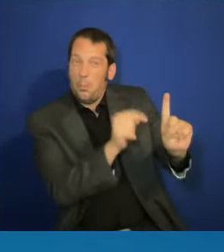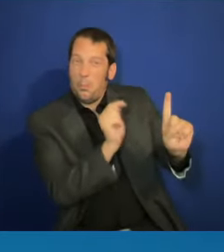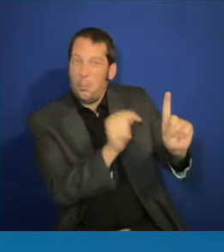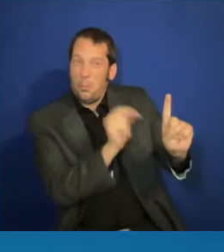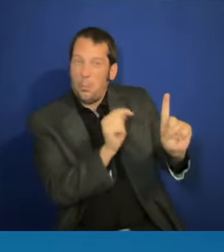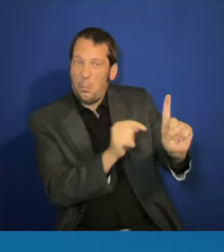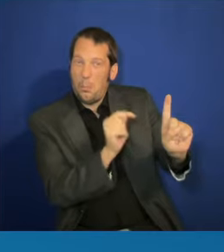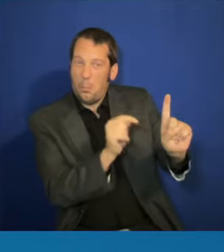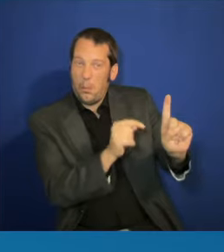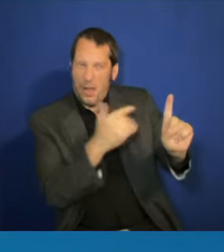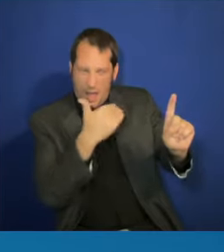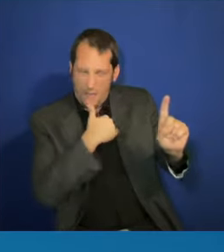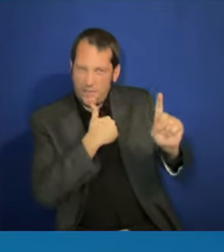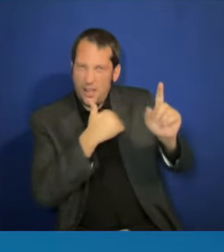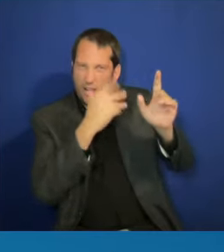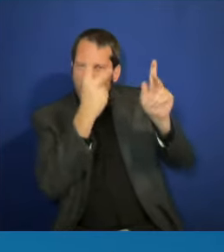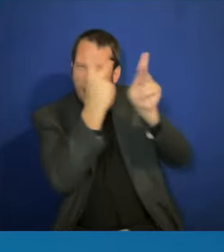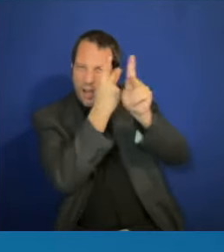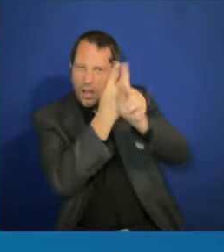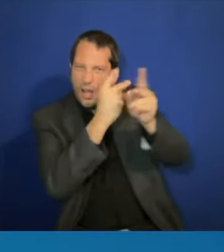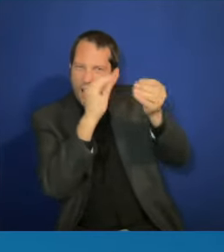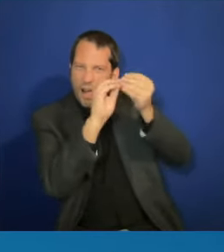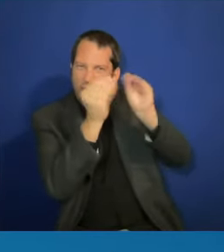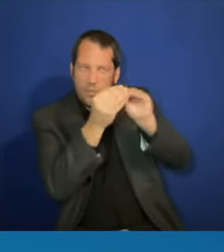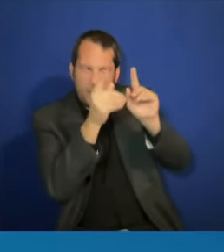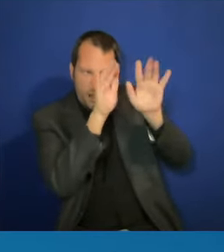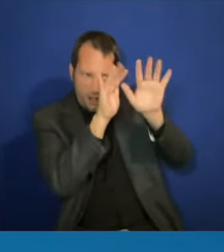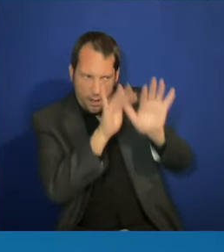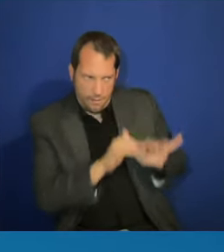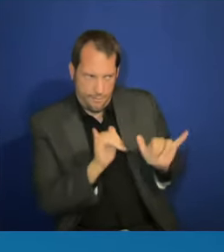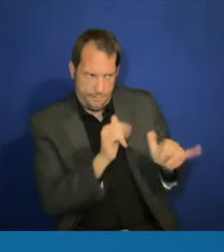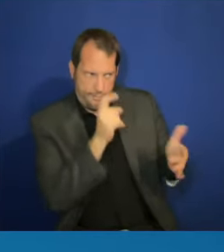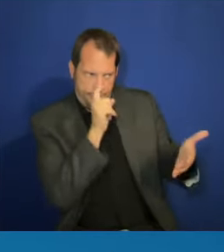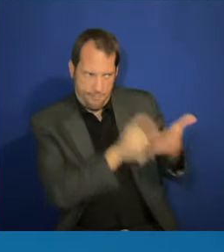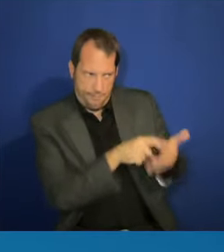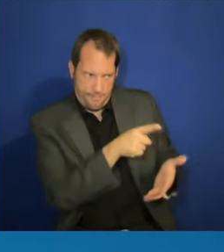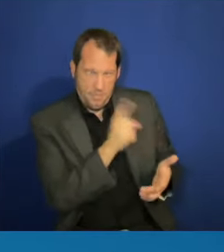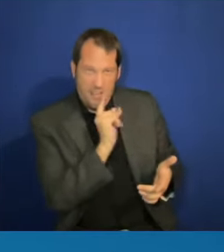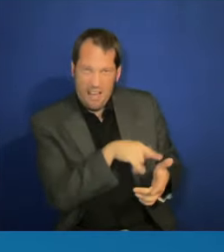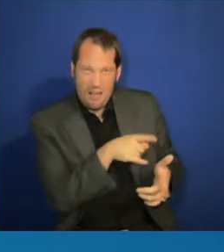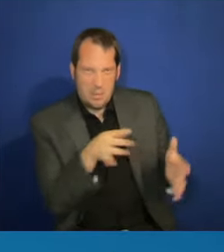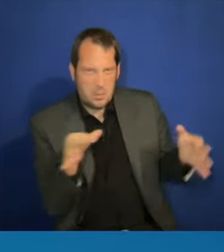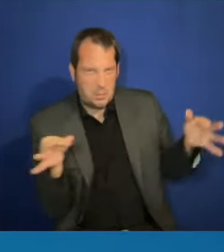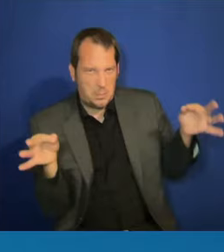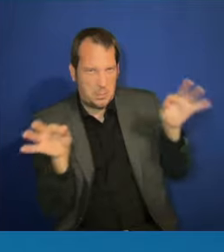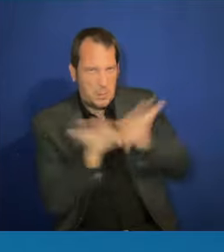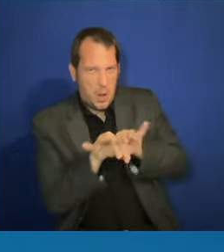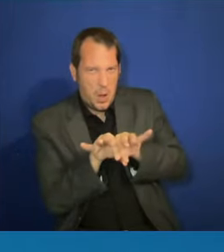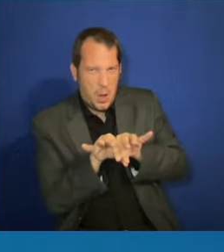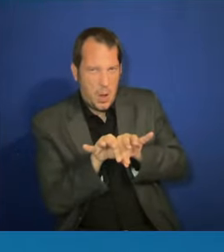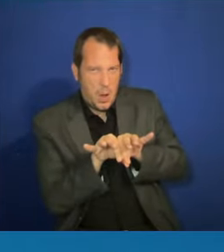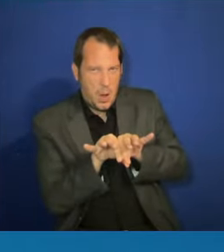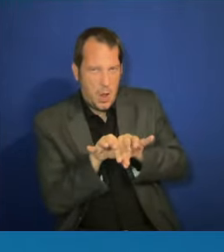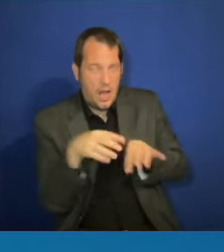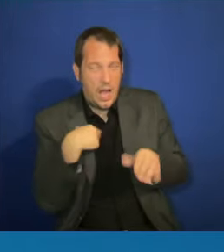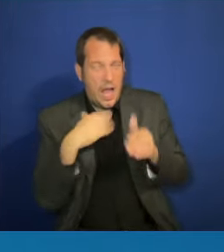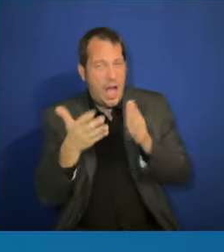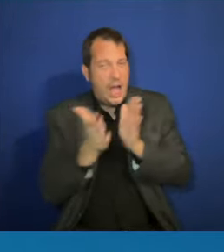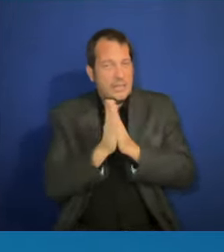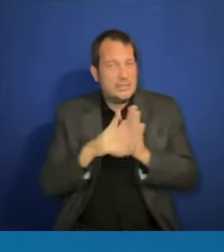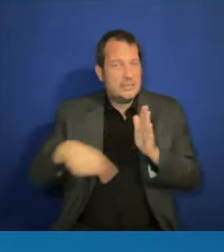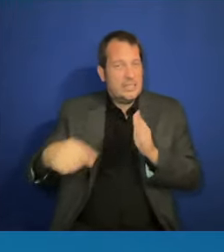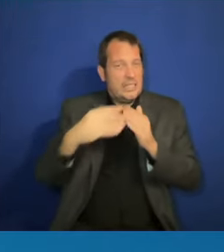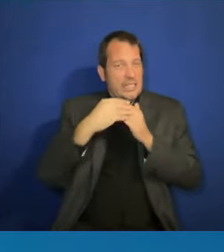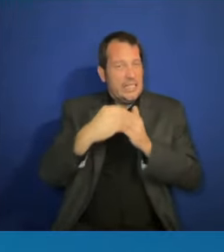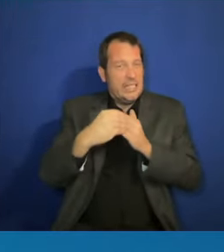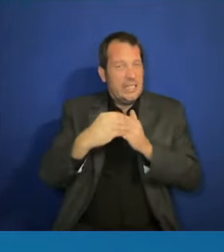I would ask all of the leaders here to do is help us get the word out to all of these businesses to help them know that